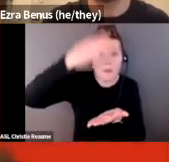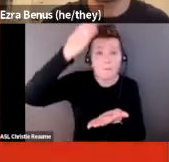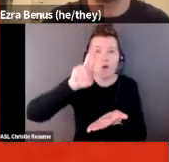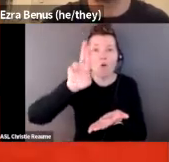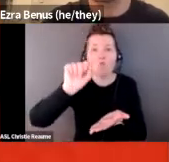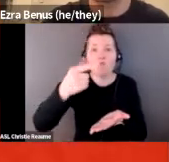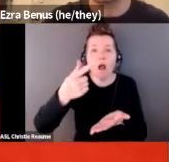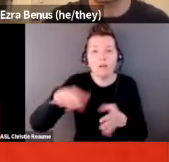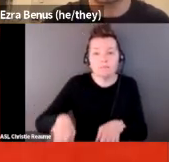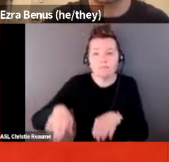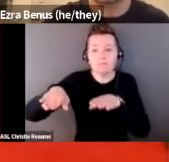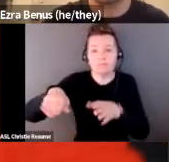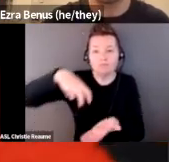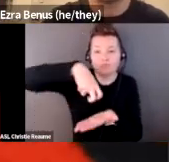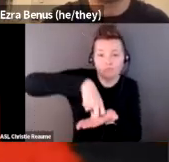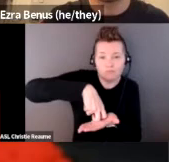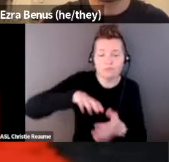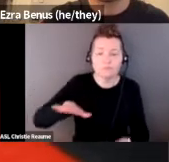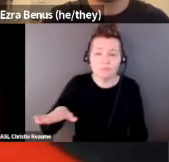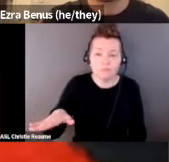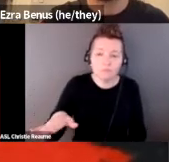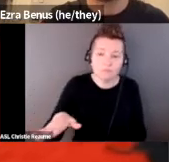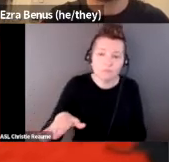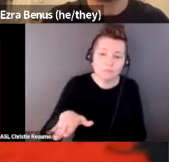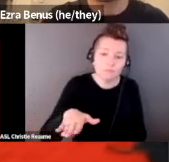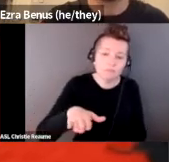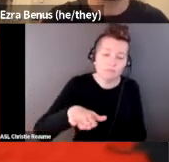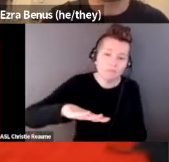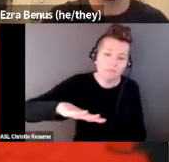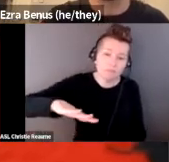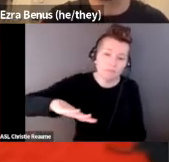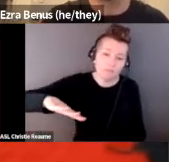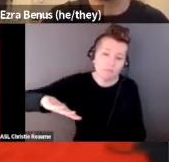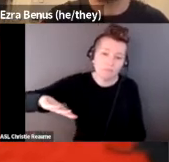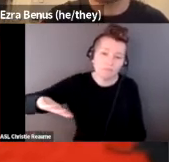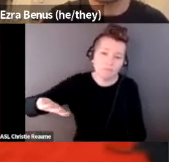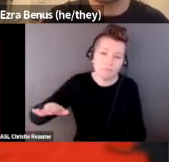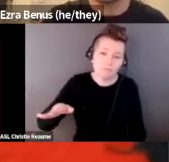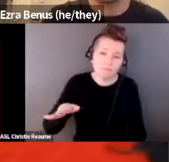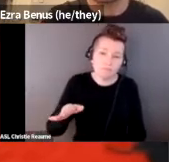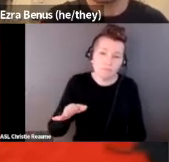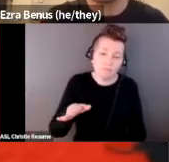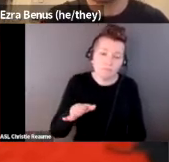above the different textures of the yarn. Right under the text that says touch me.